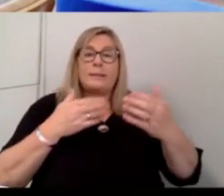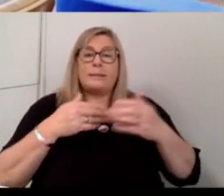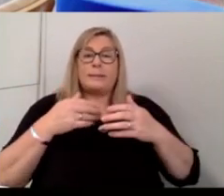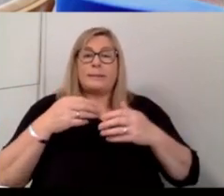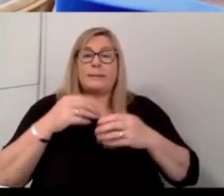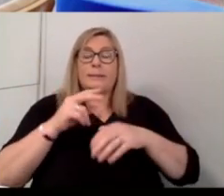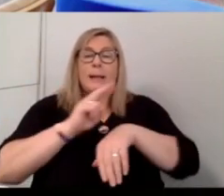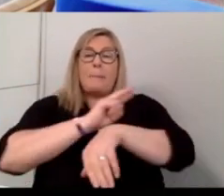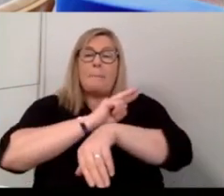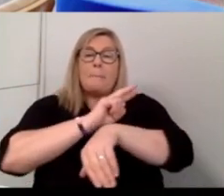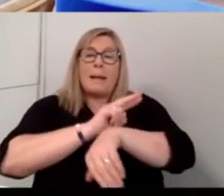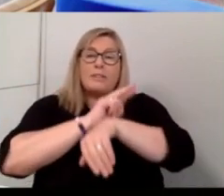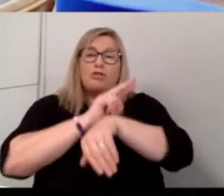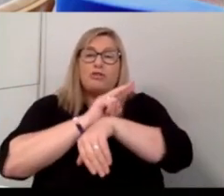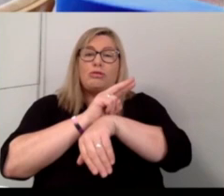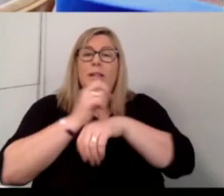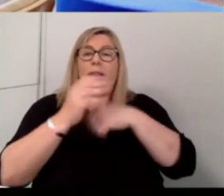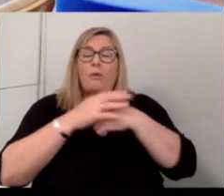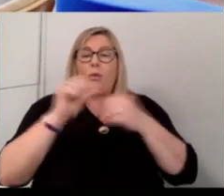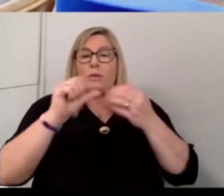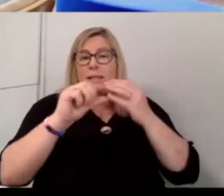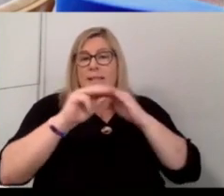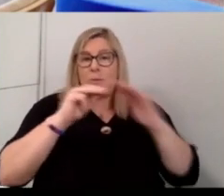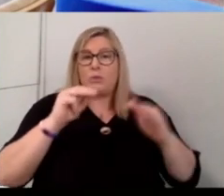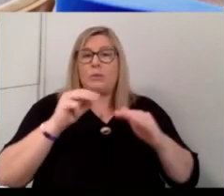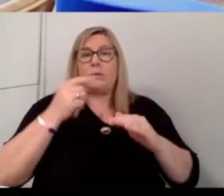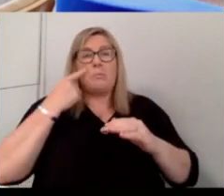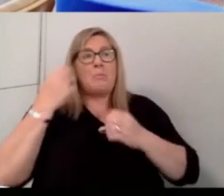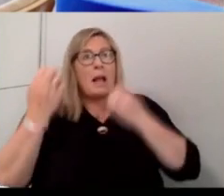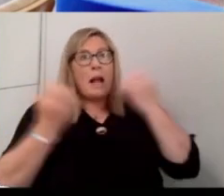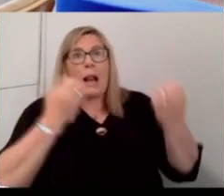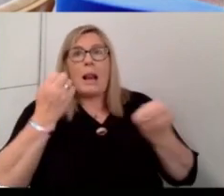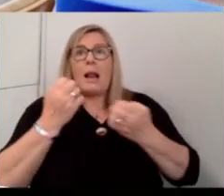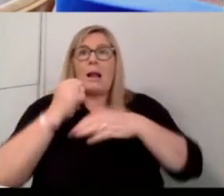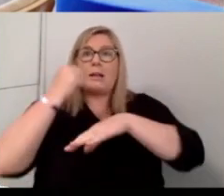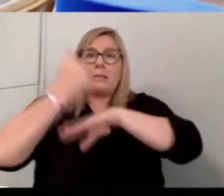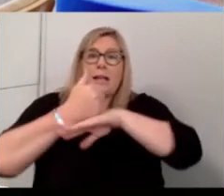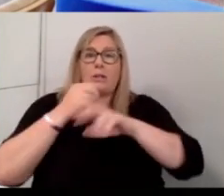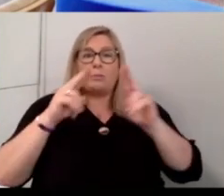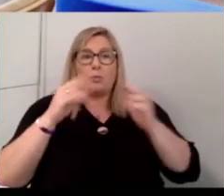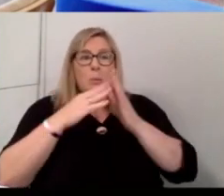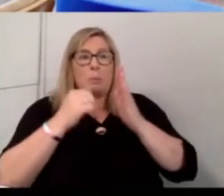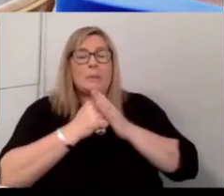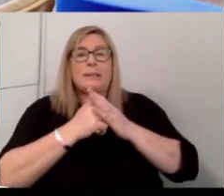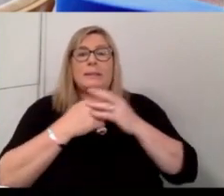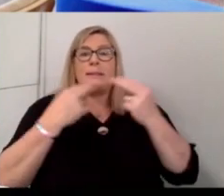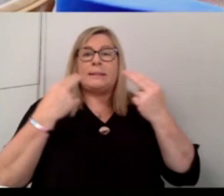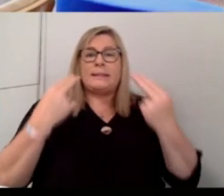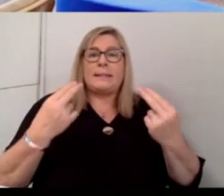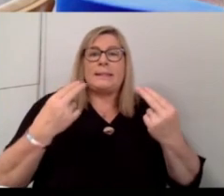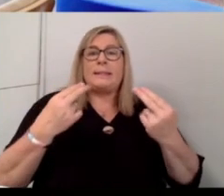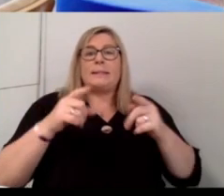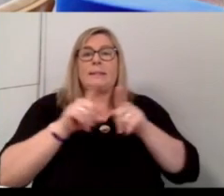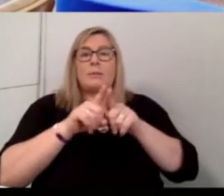for six months in terms of all aspects of exploring, you know, startup needs. It also provided